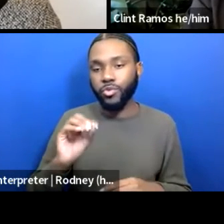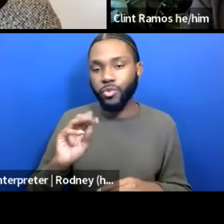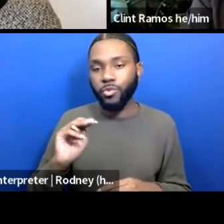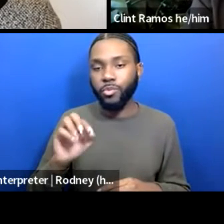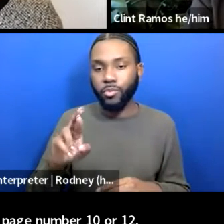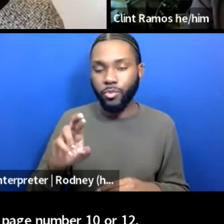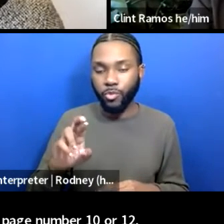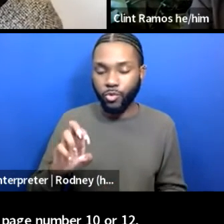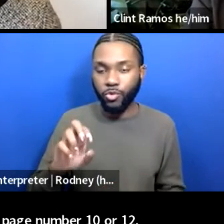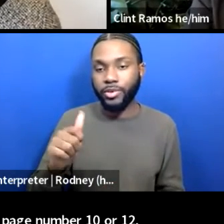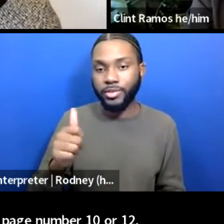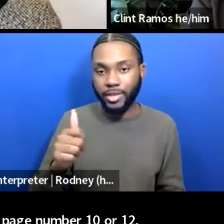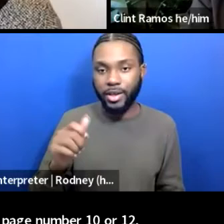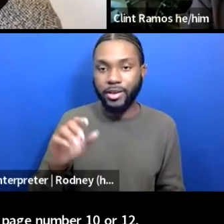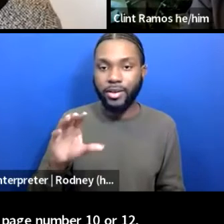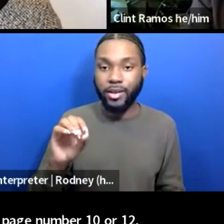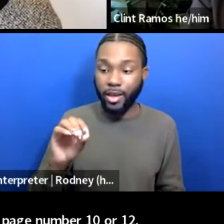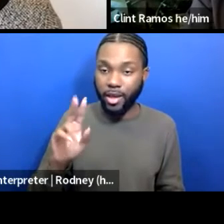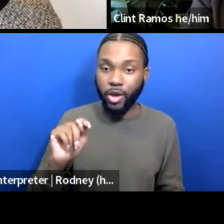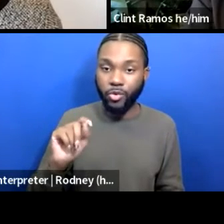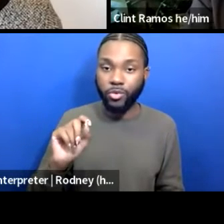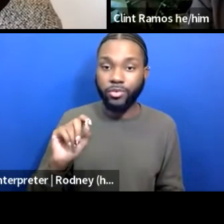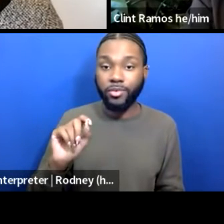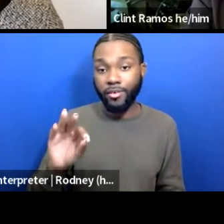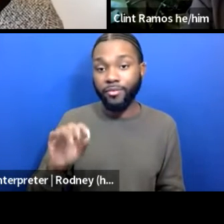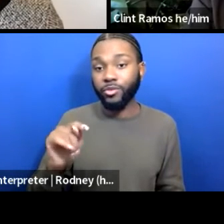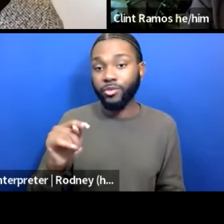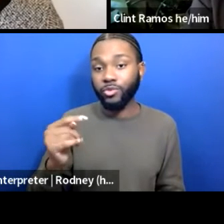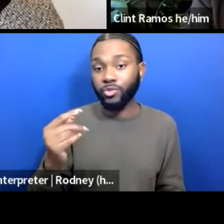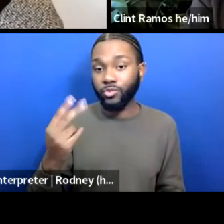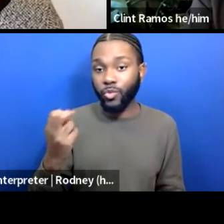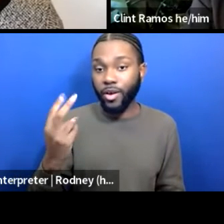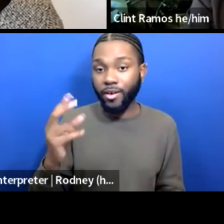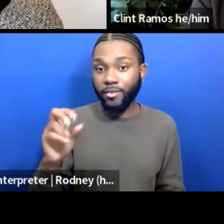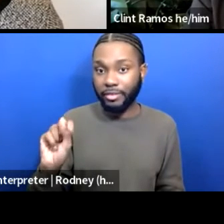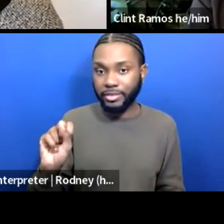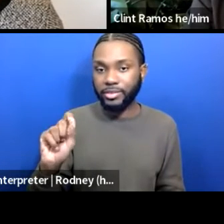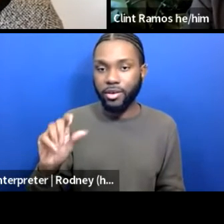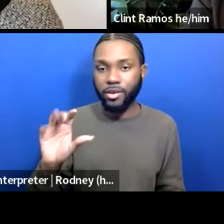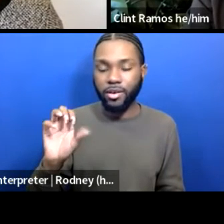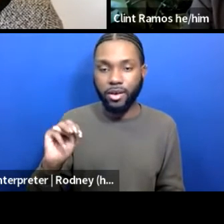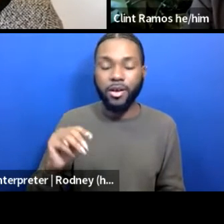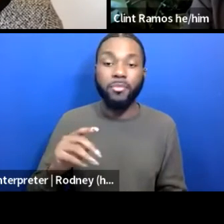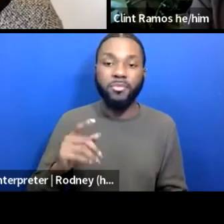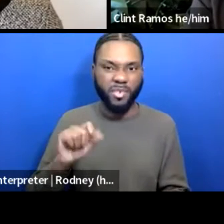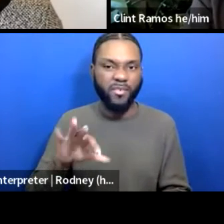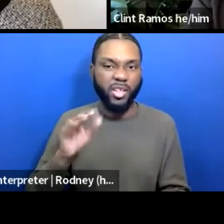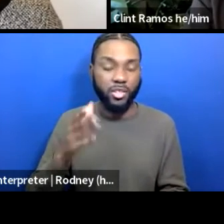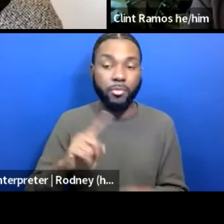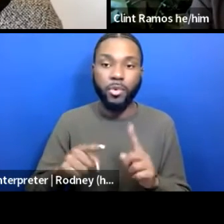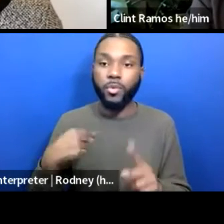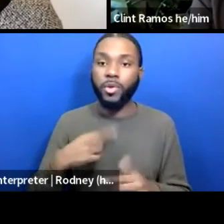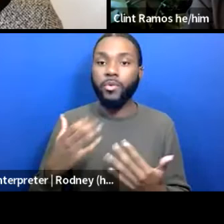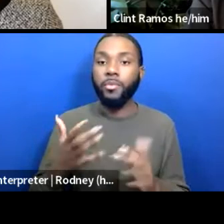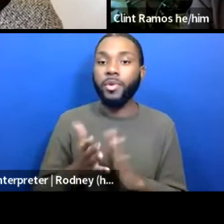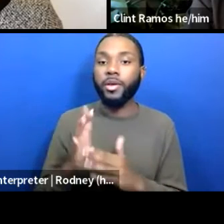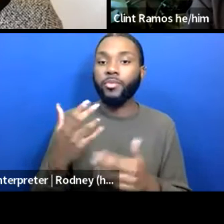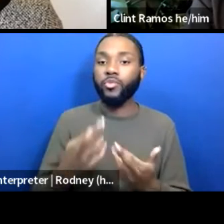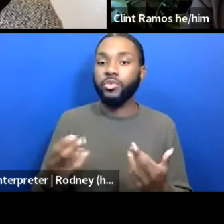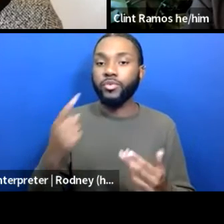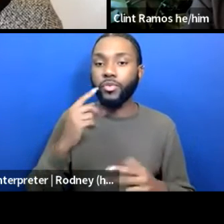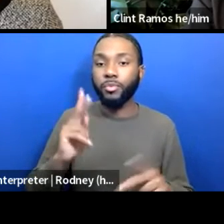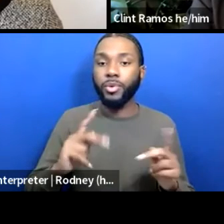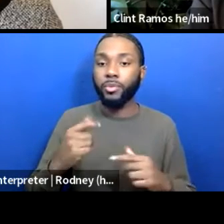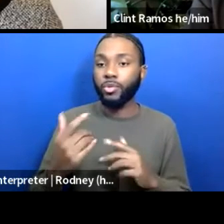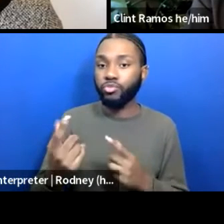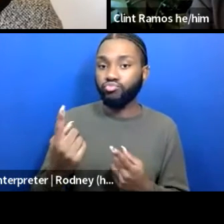And we're continuing to push. And we want to be available as a resource for people to ask